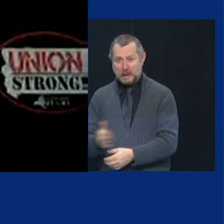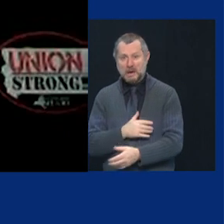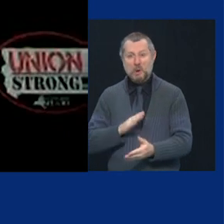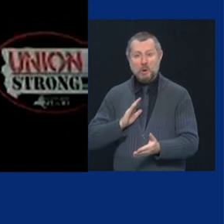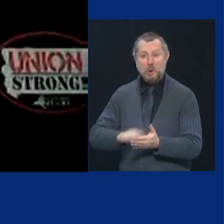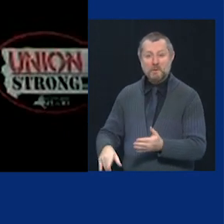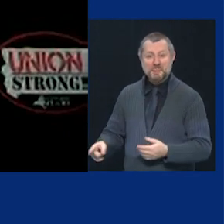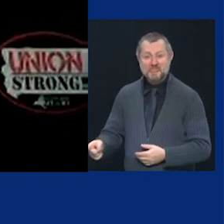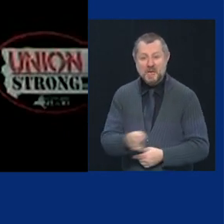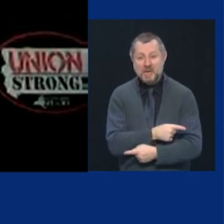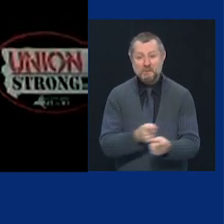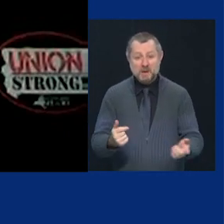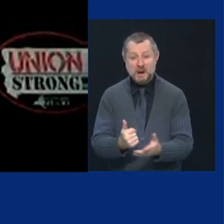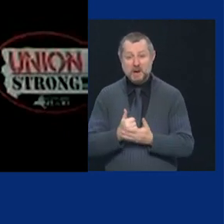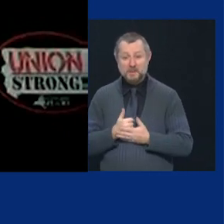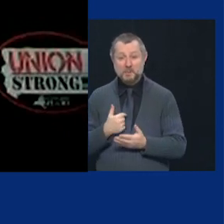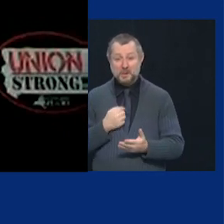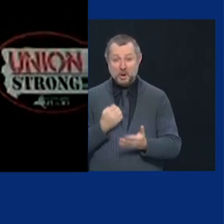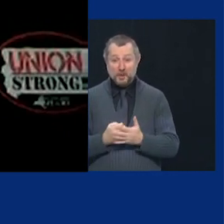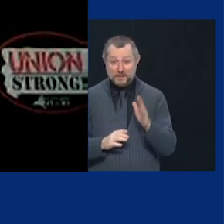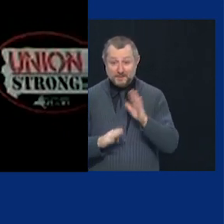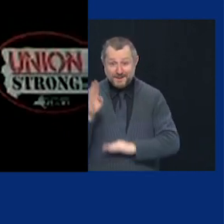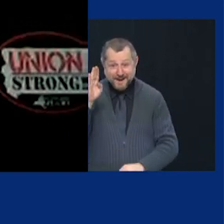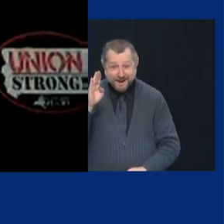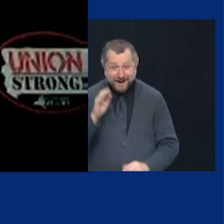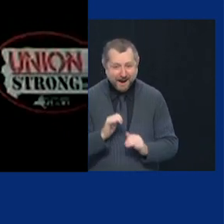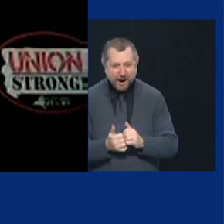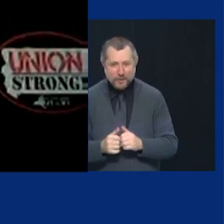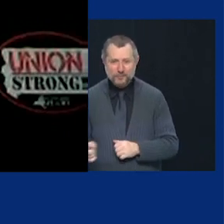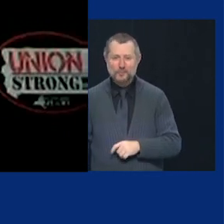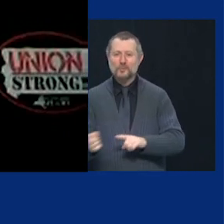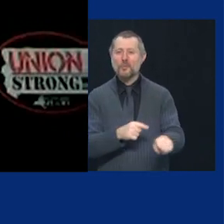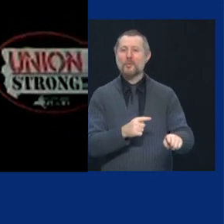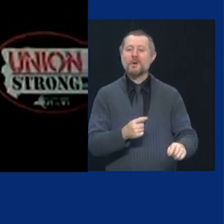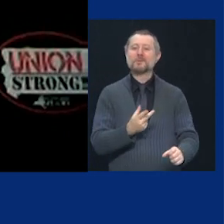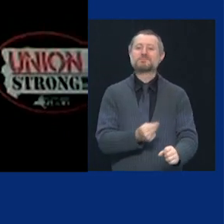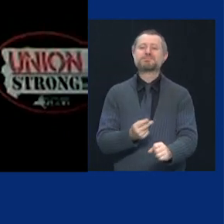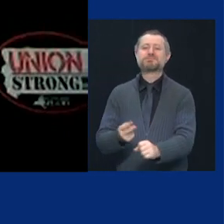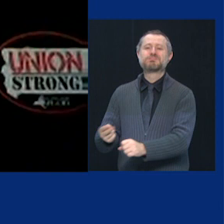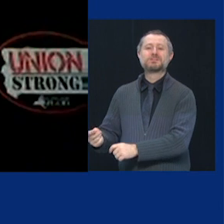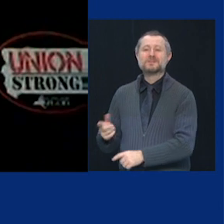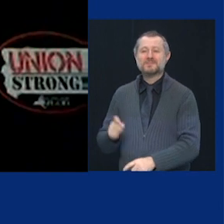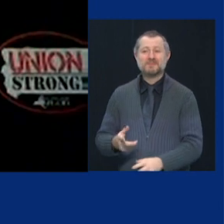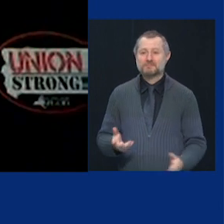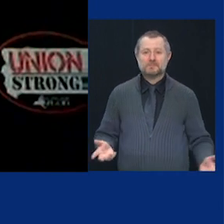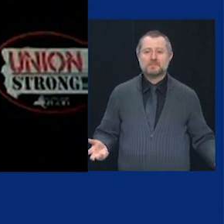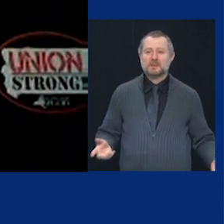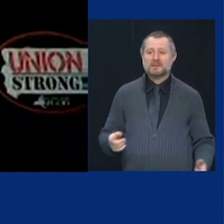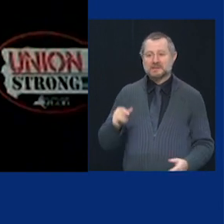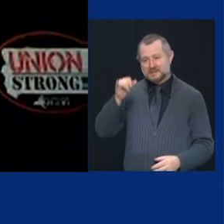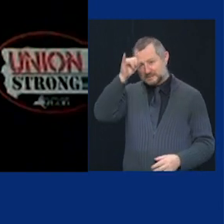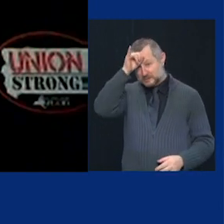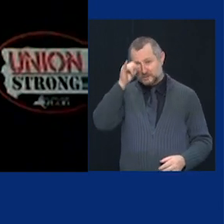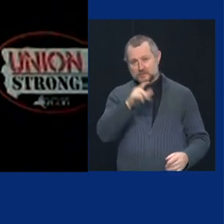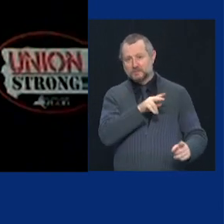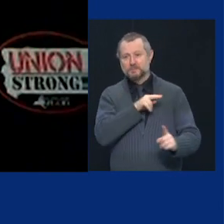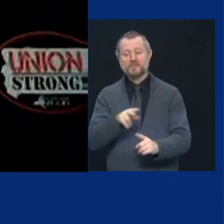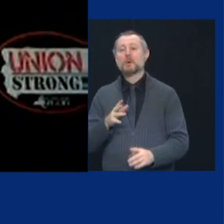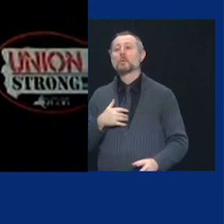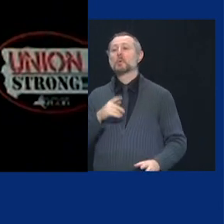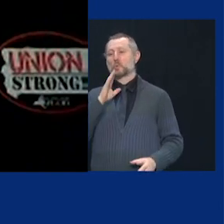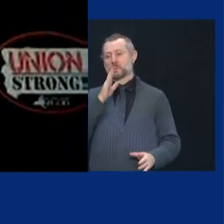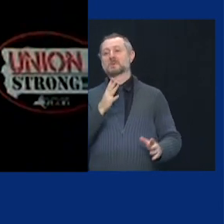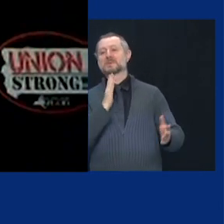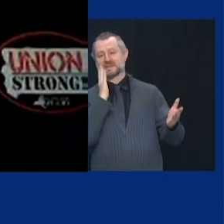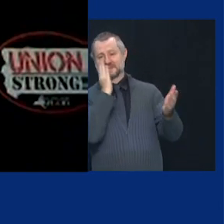economy back to do the vaccination it is it is idiocy we'll stop it we'll stop it the way we stop